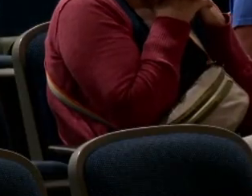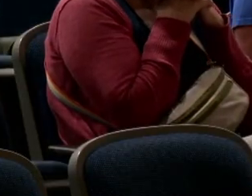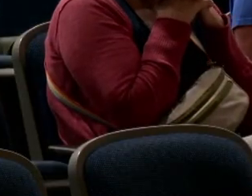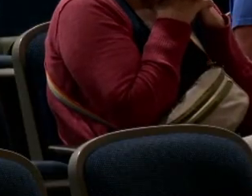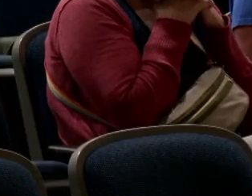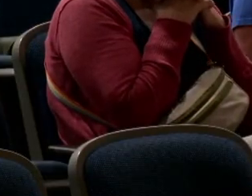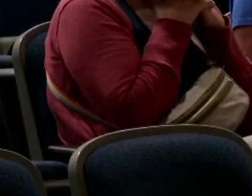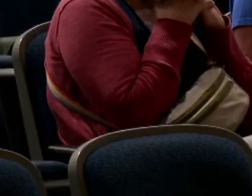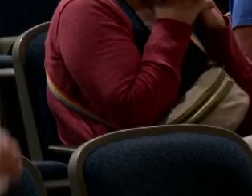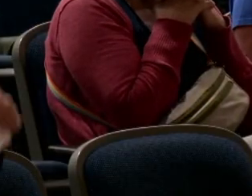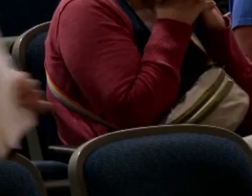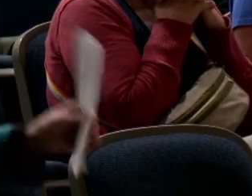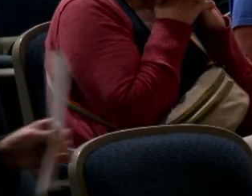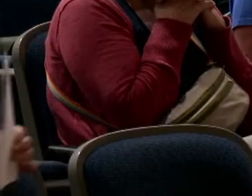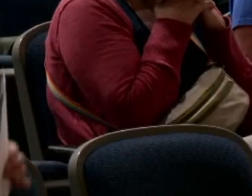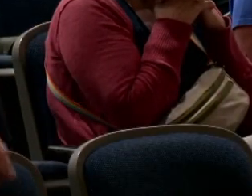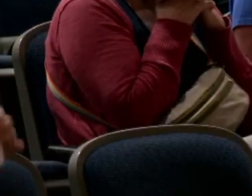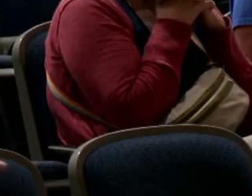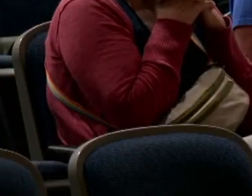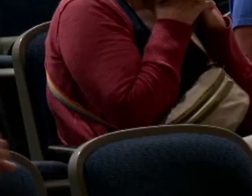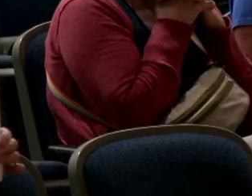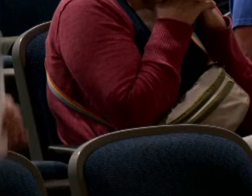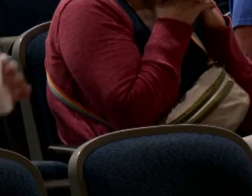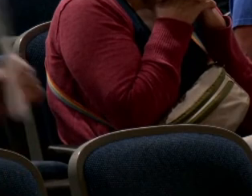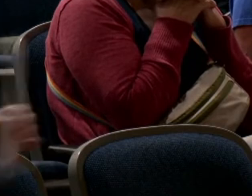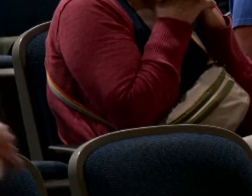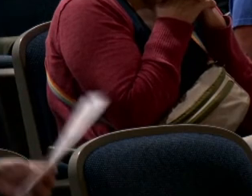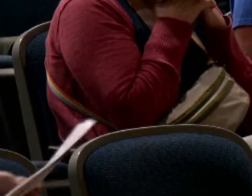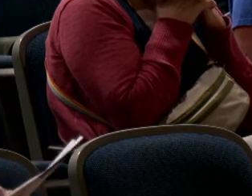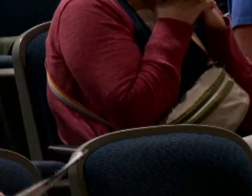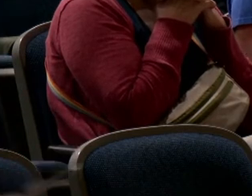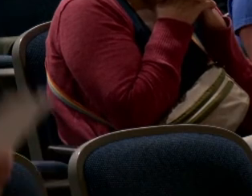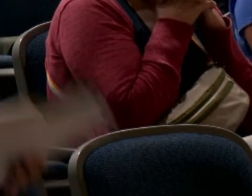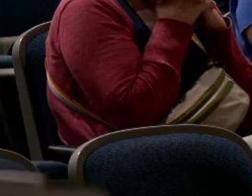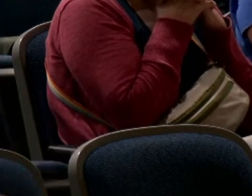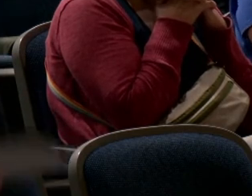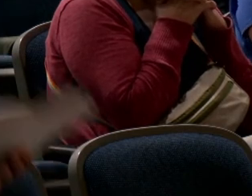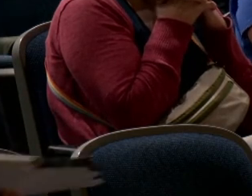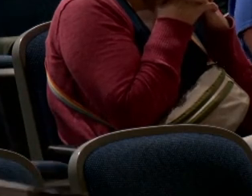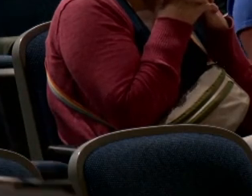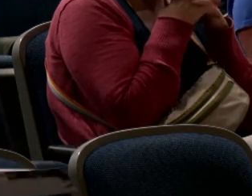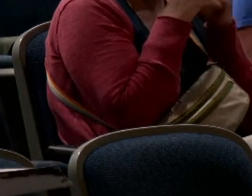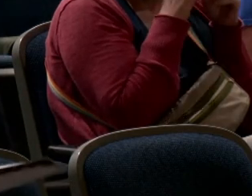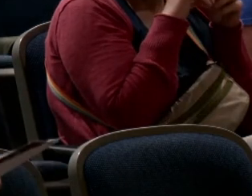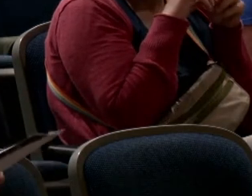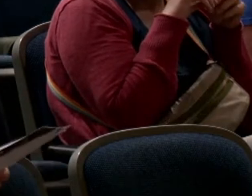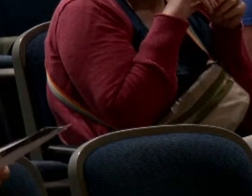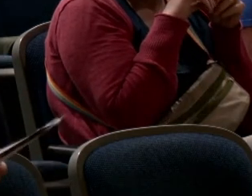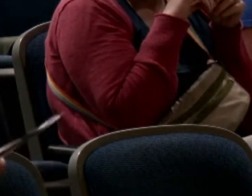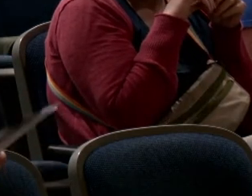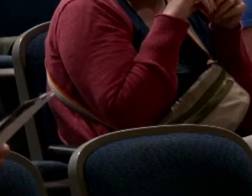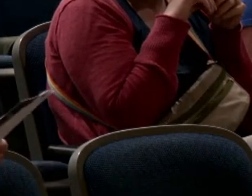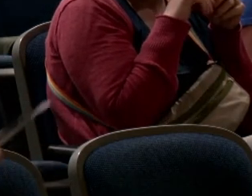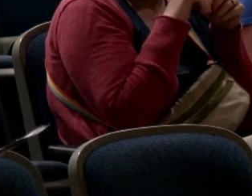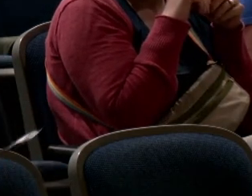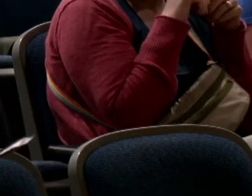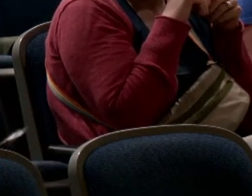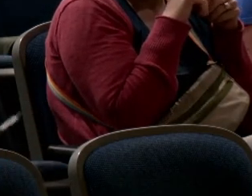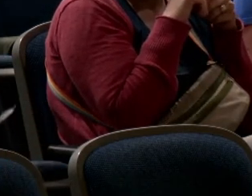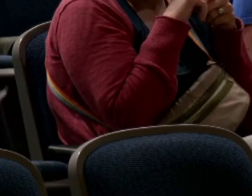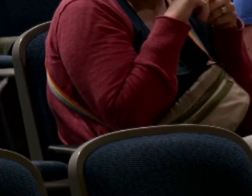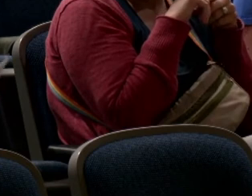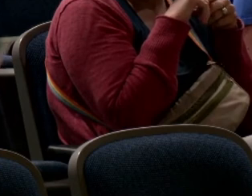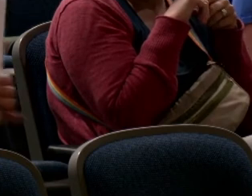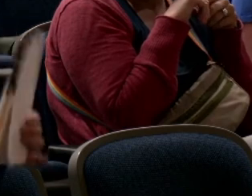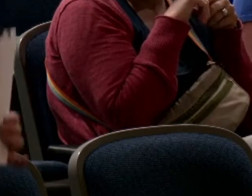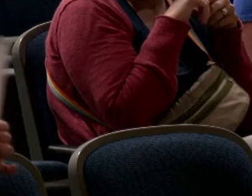of a new high school That certainly will alleviate all of these problems that I mentioned But